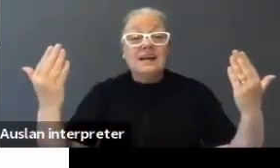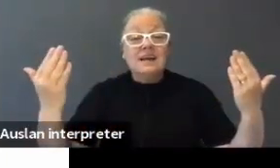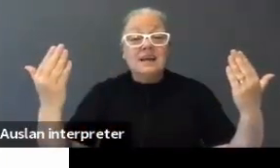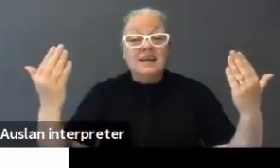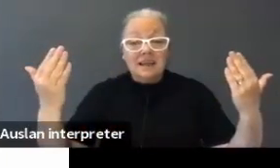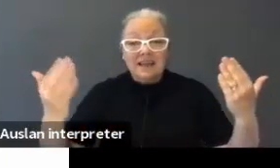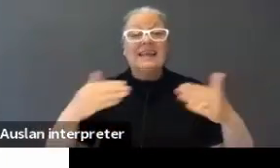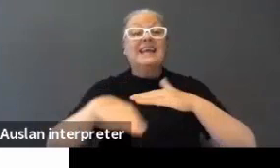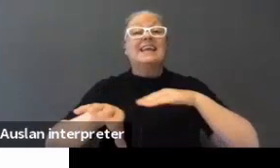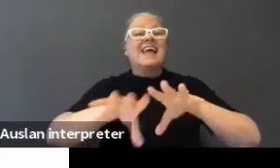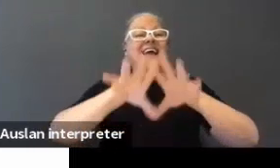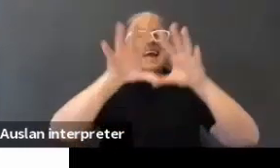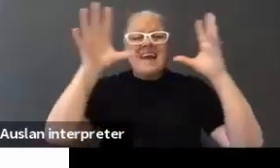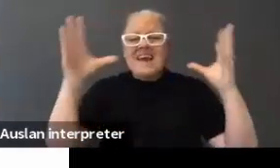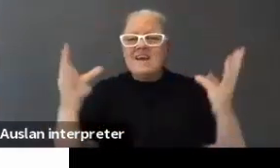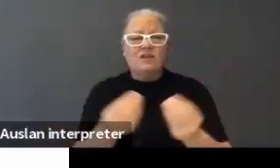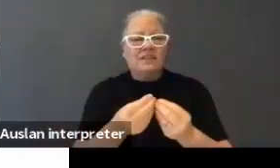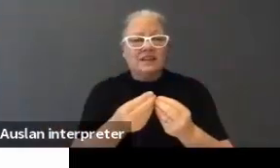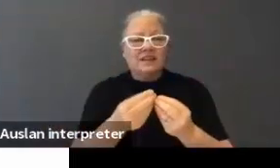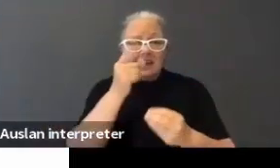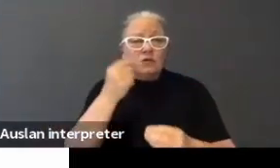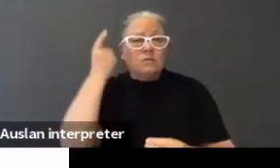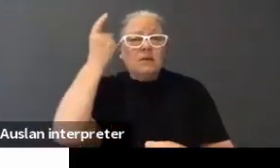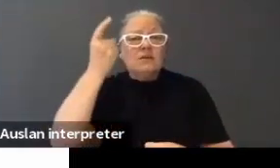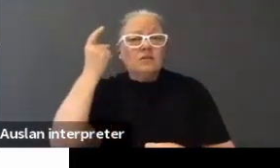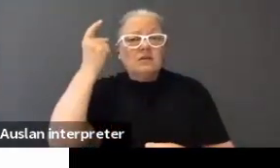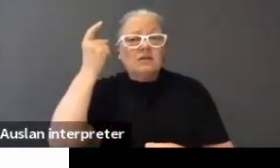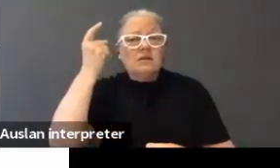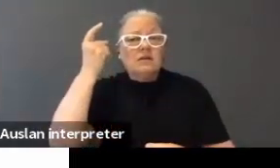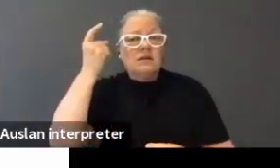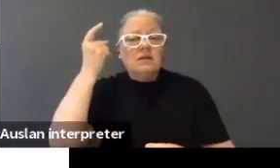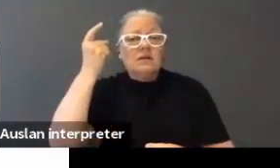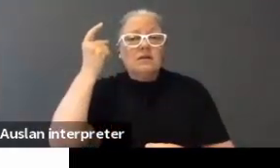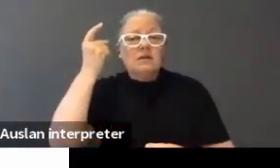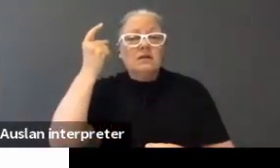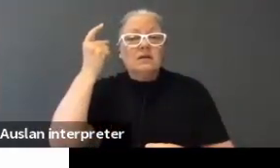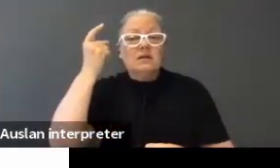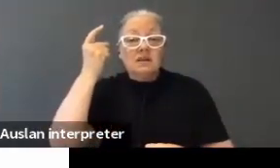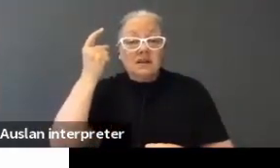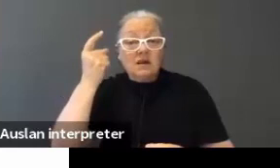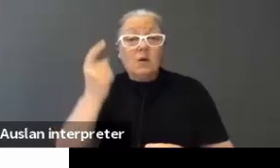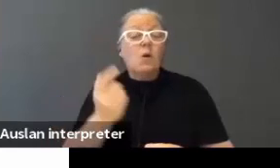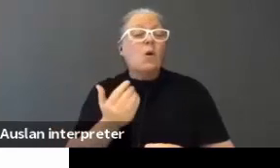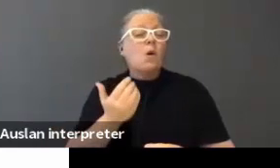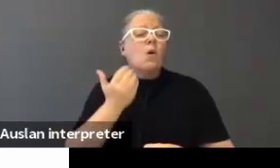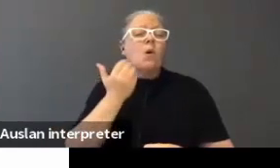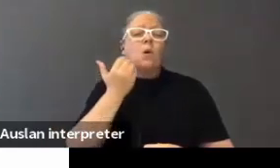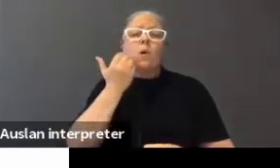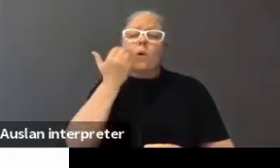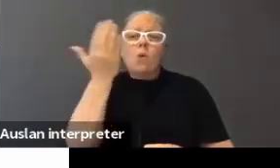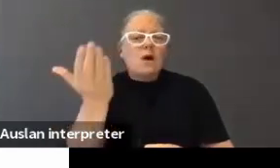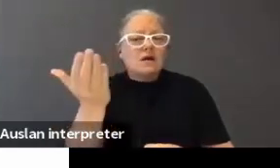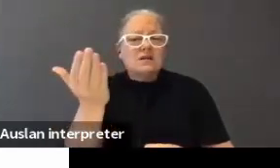everything, all the time, no audio,